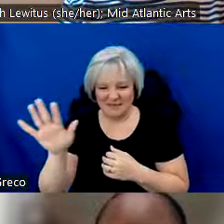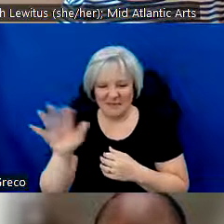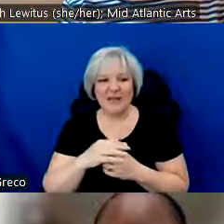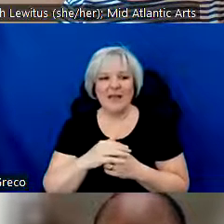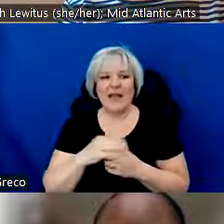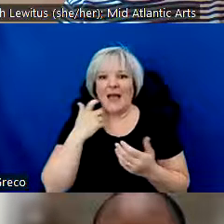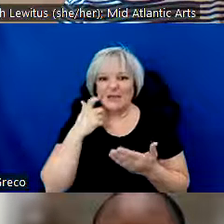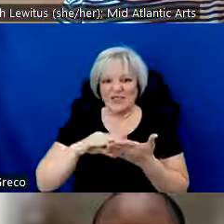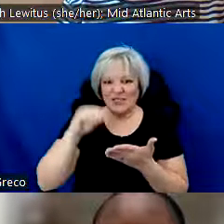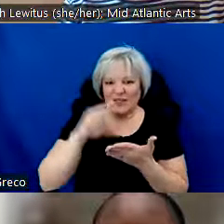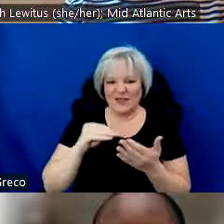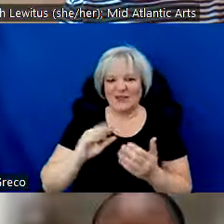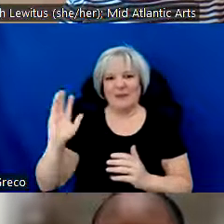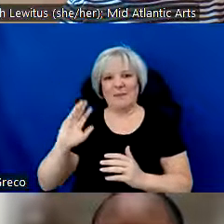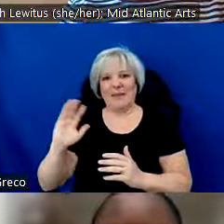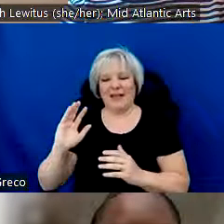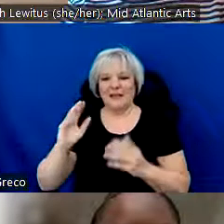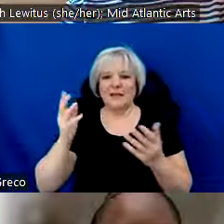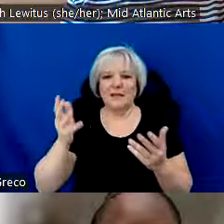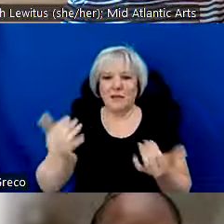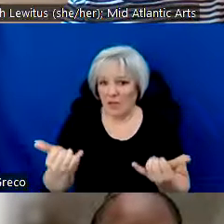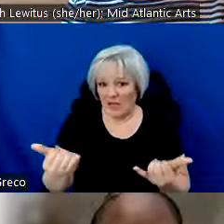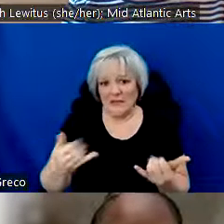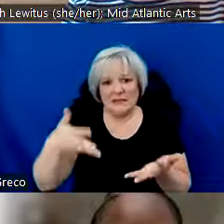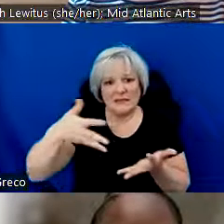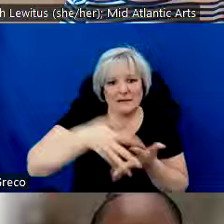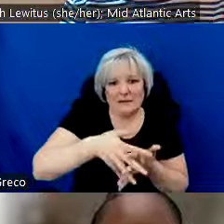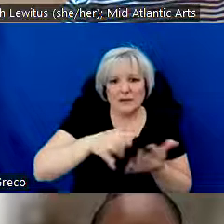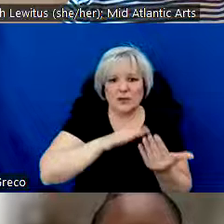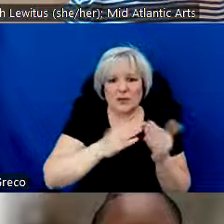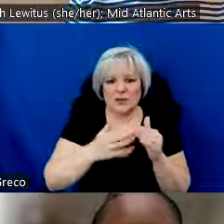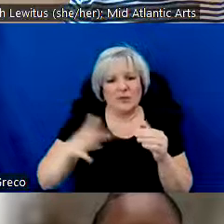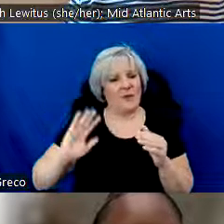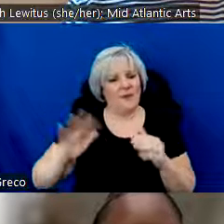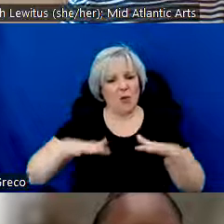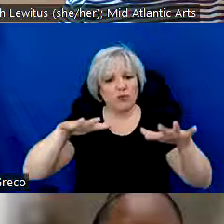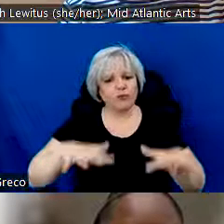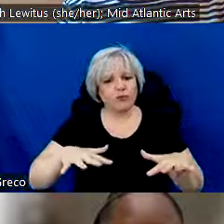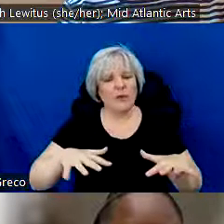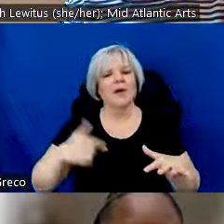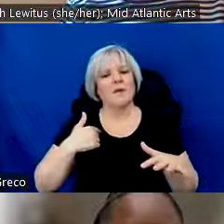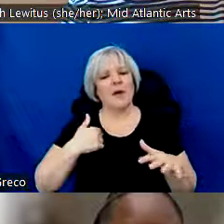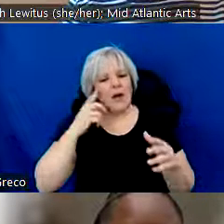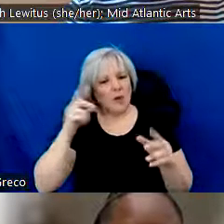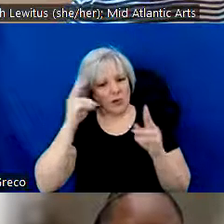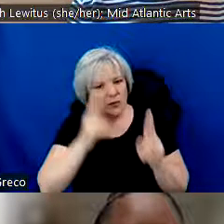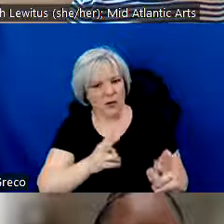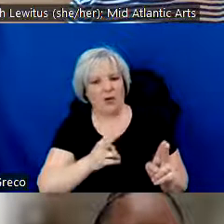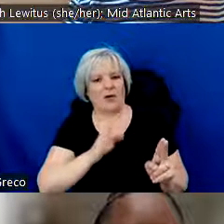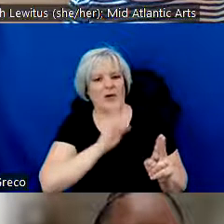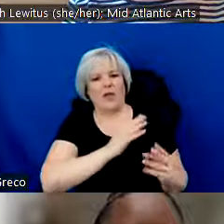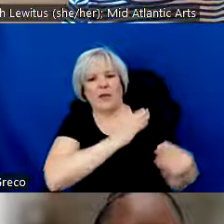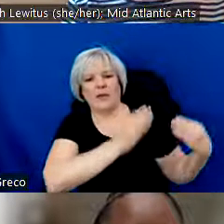past and present Indigenous communities that steward this land, but I want to acknowledge the legacy of the